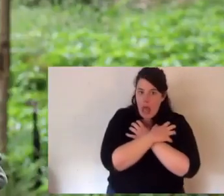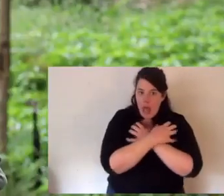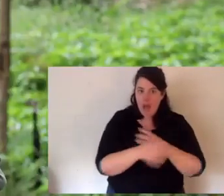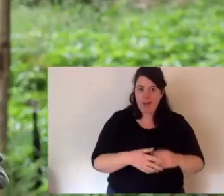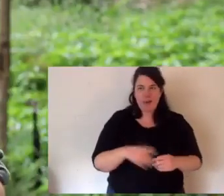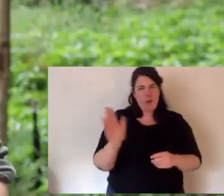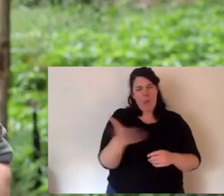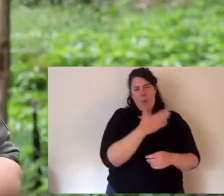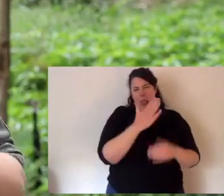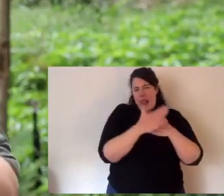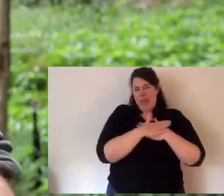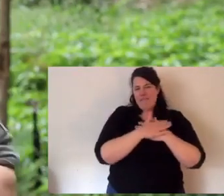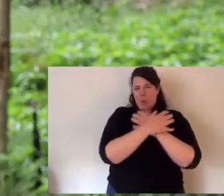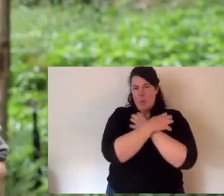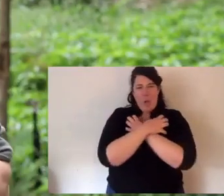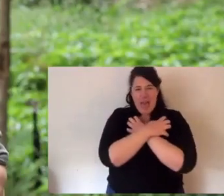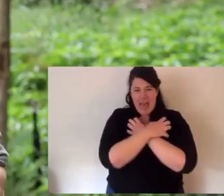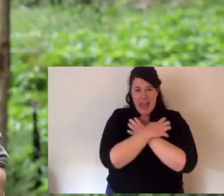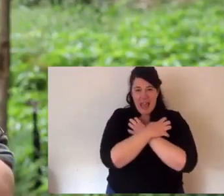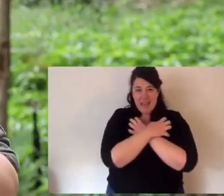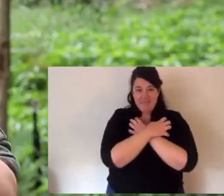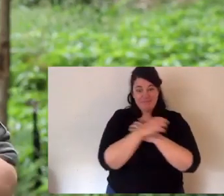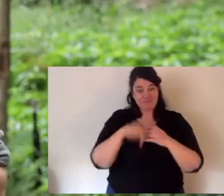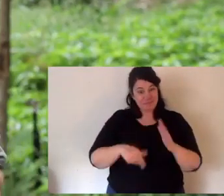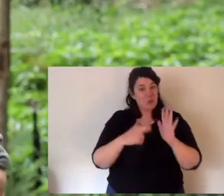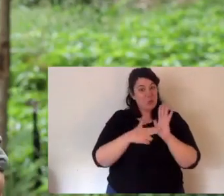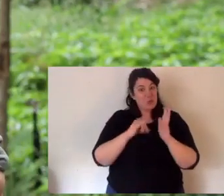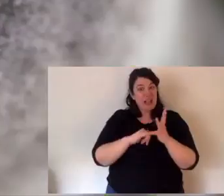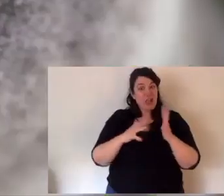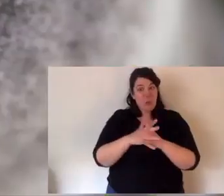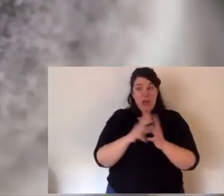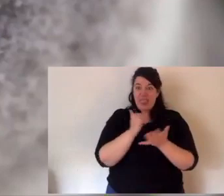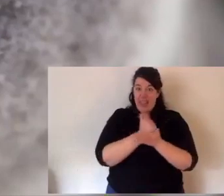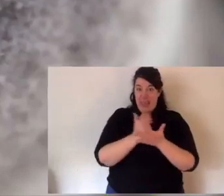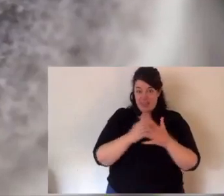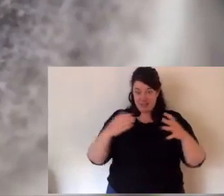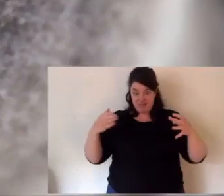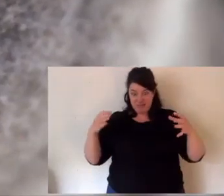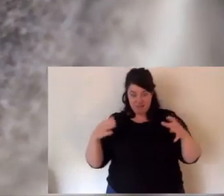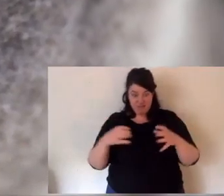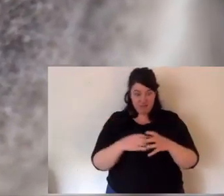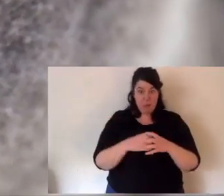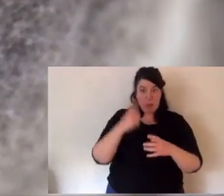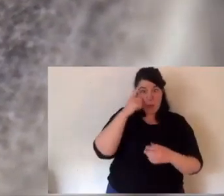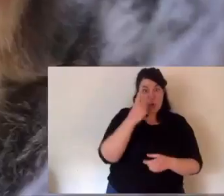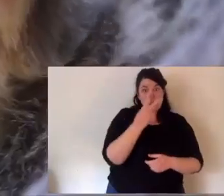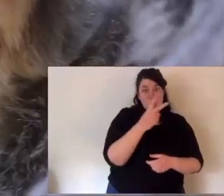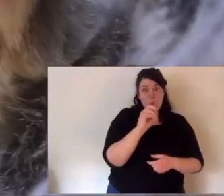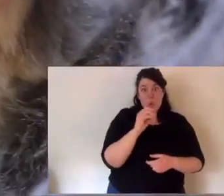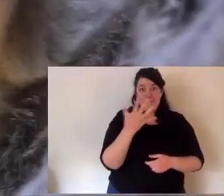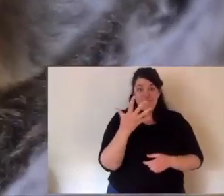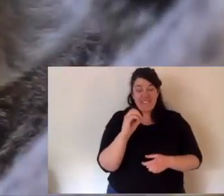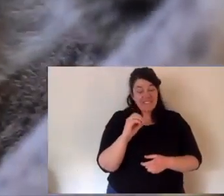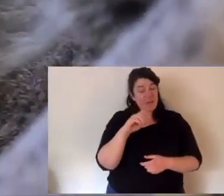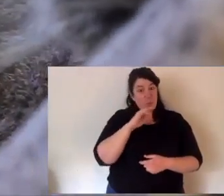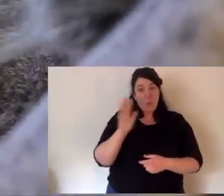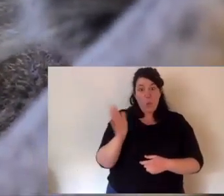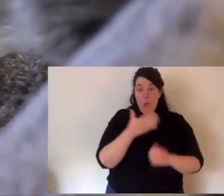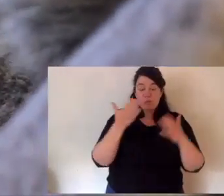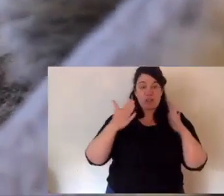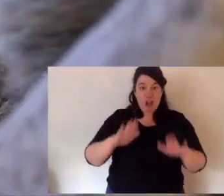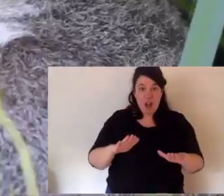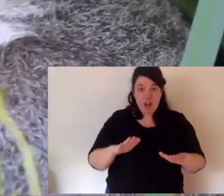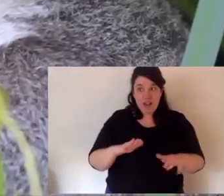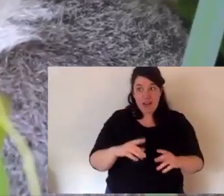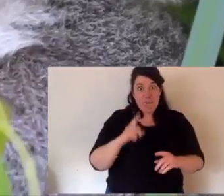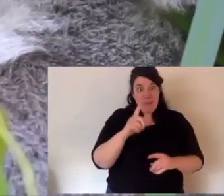Everybody loves koalas. Me too. And koalas, before the recent bushfires, were on a trajectory in New